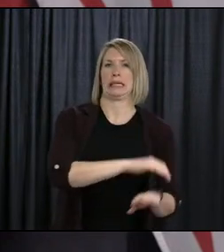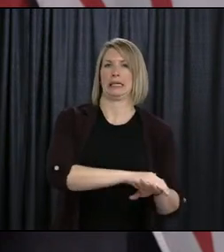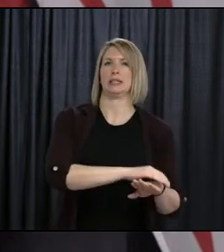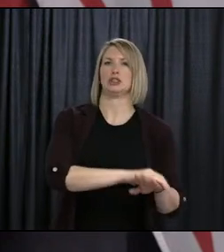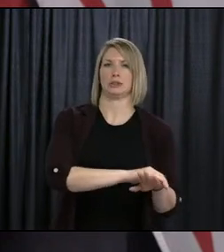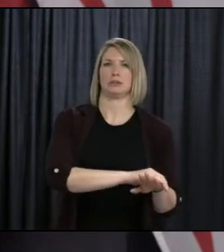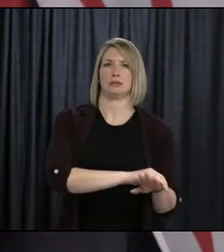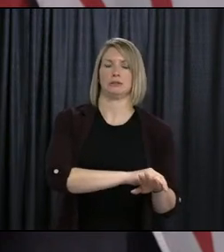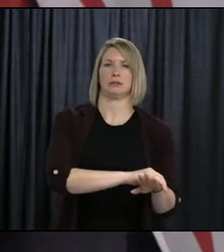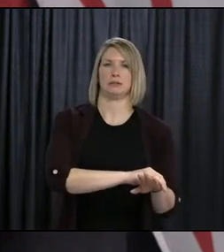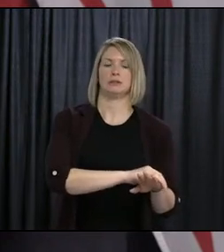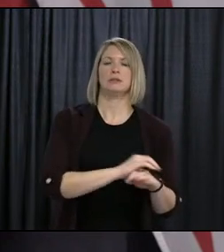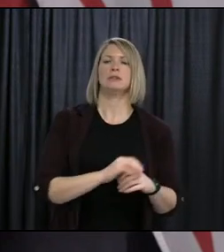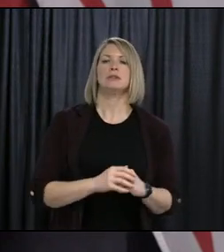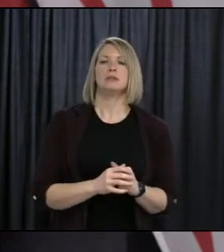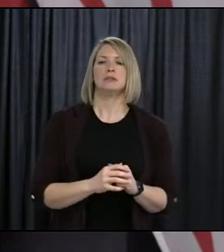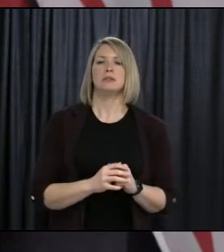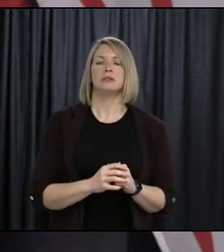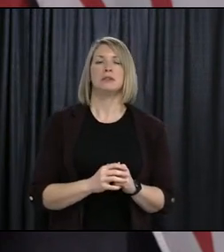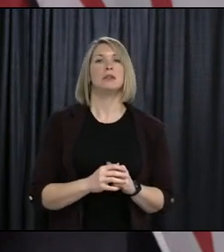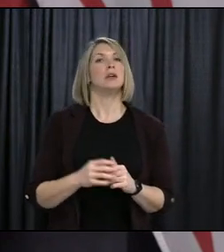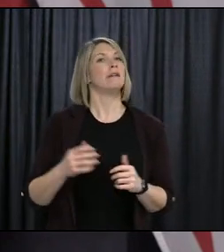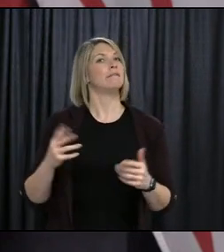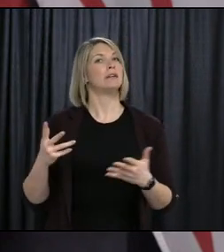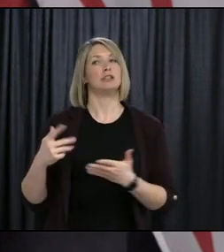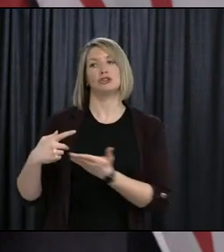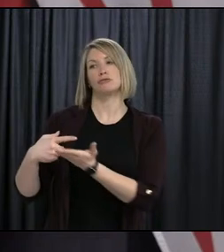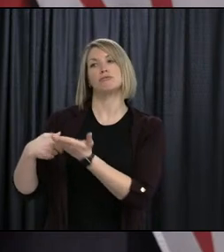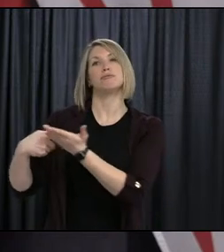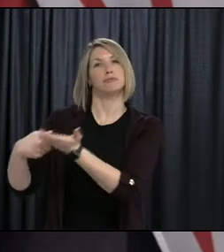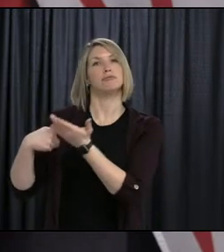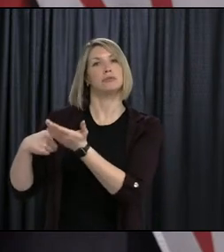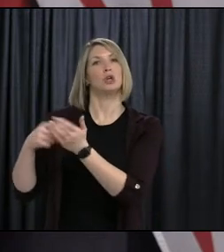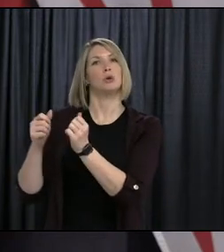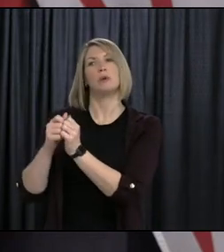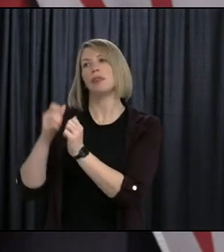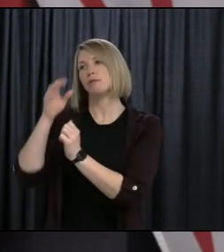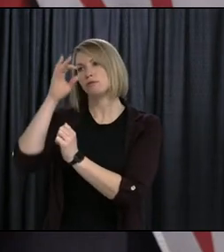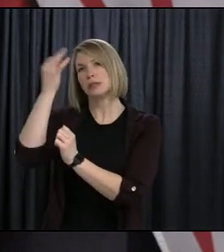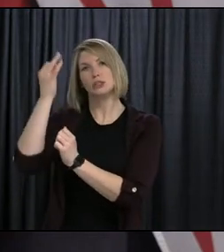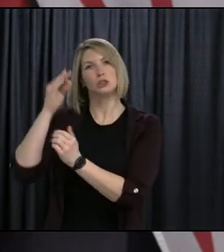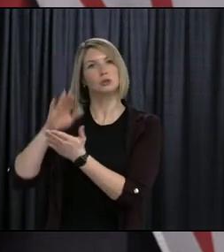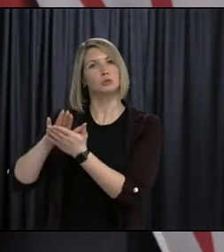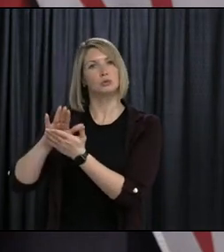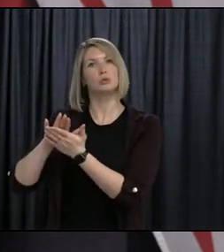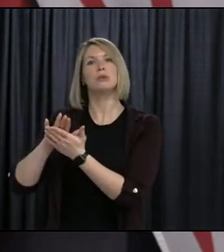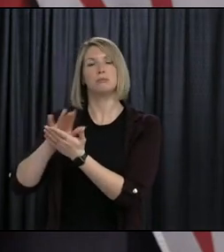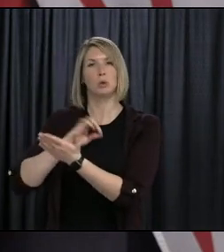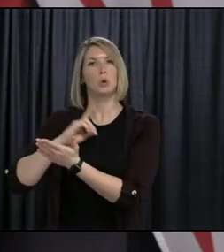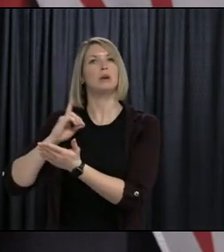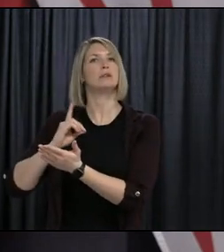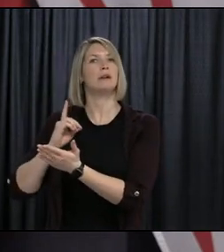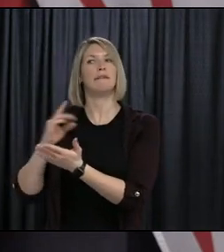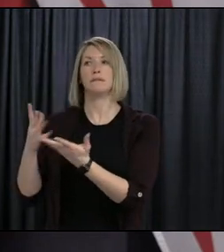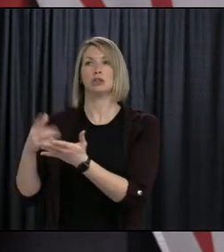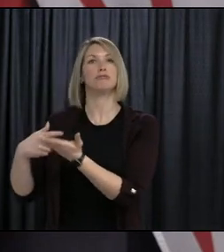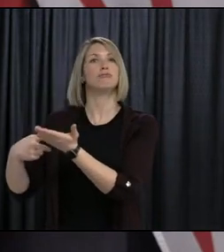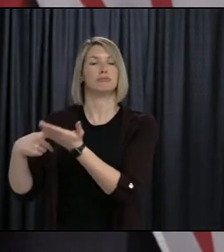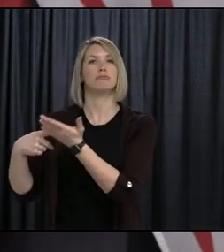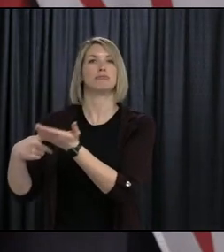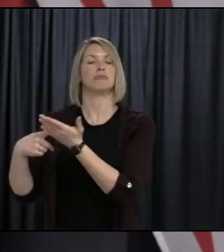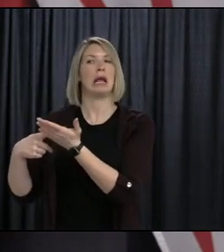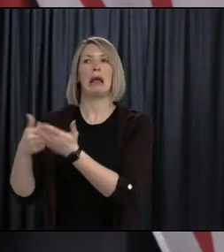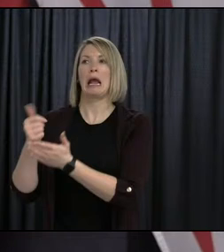We've been in consultation with the head of the Francophone School District. And I believe that